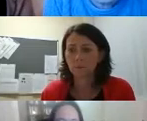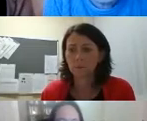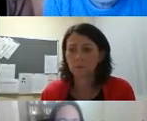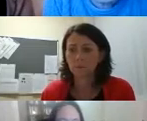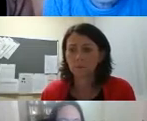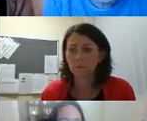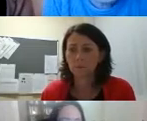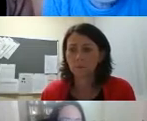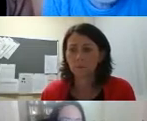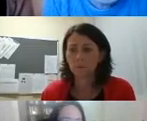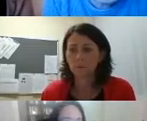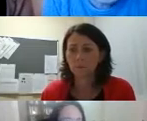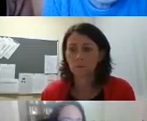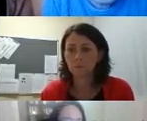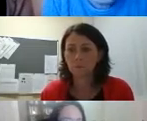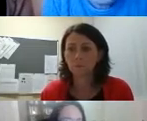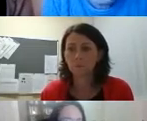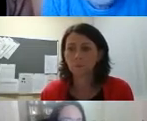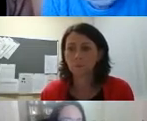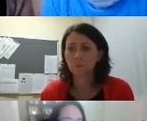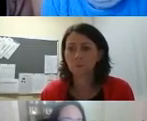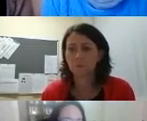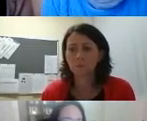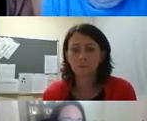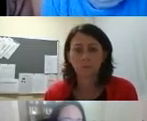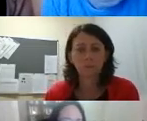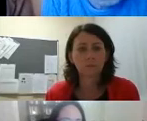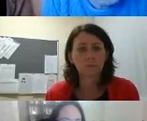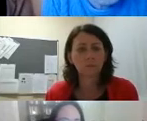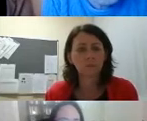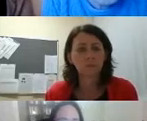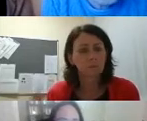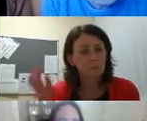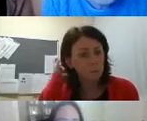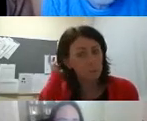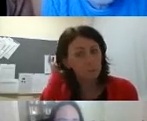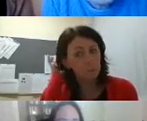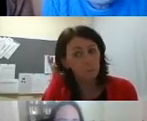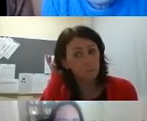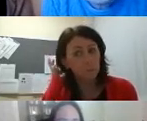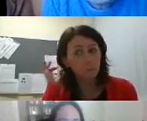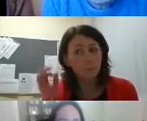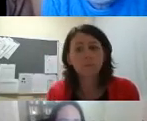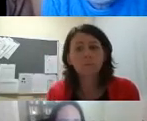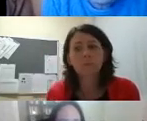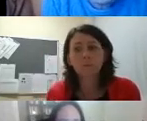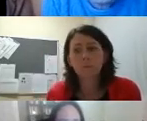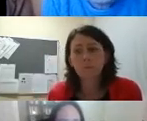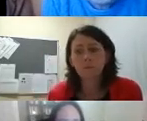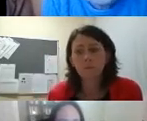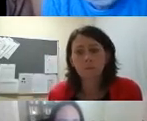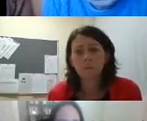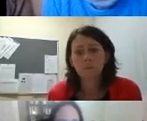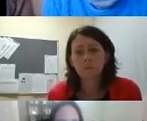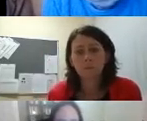at half 10 so we can give you more information in relation to that but when covet happened tcid or the trinity